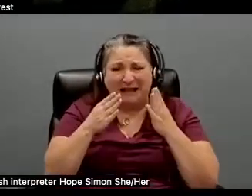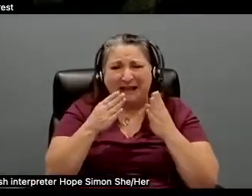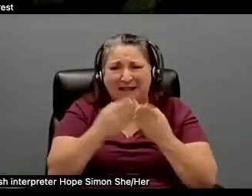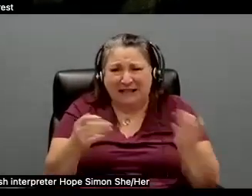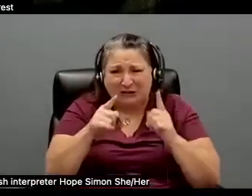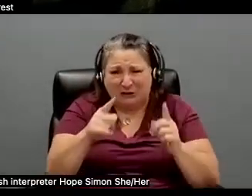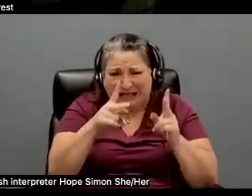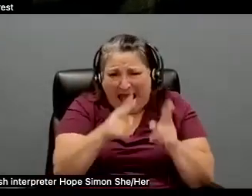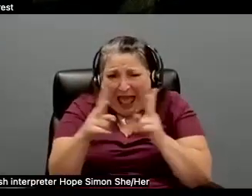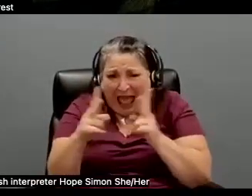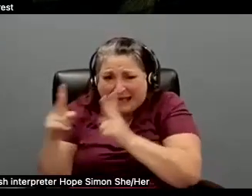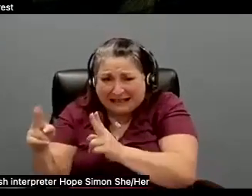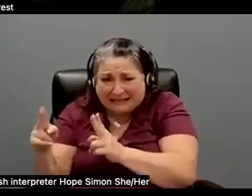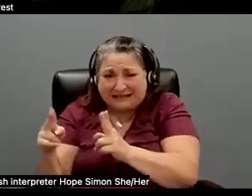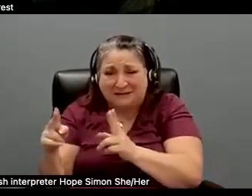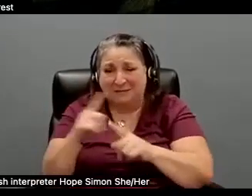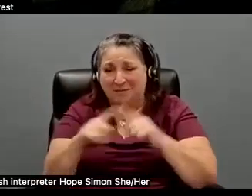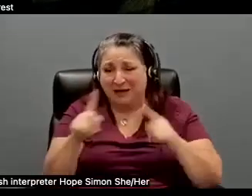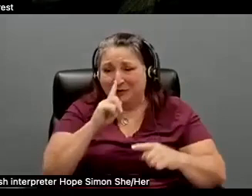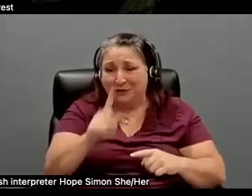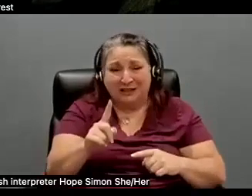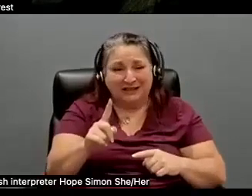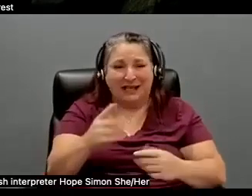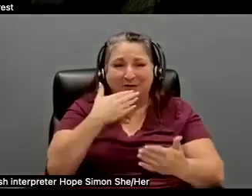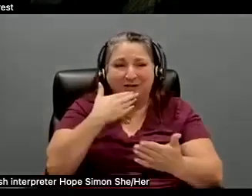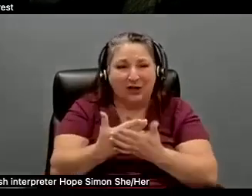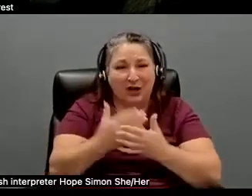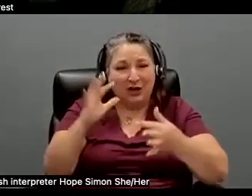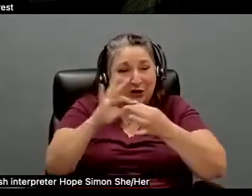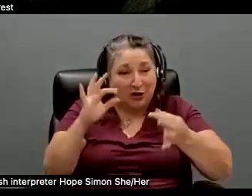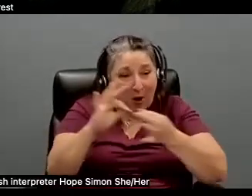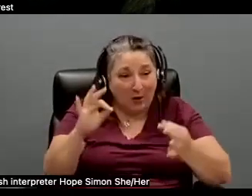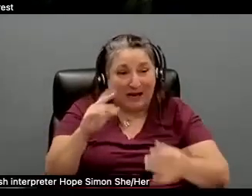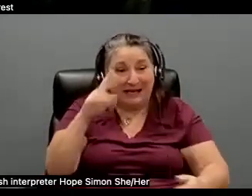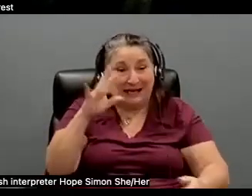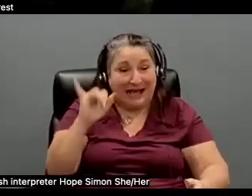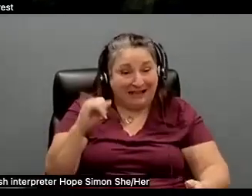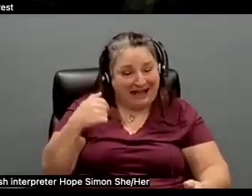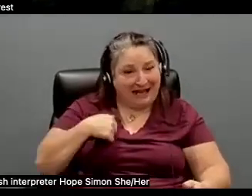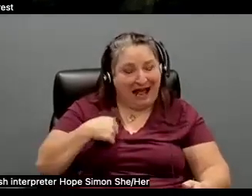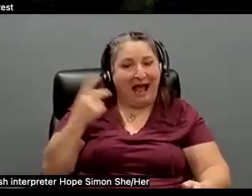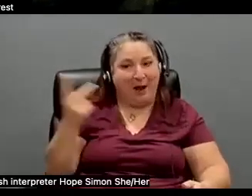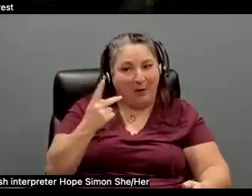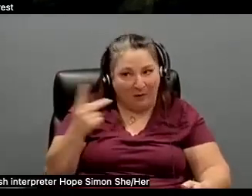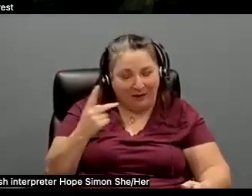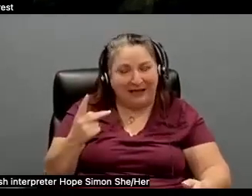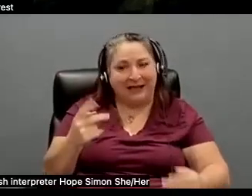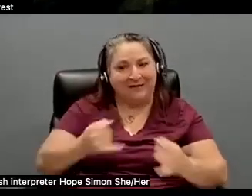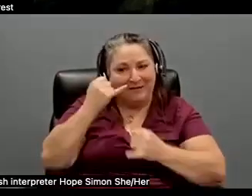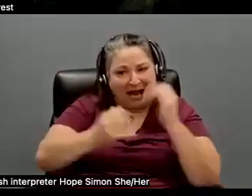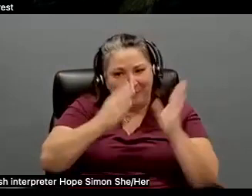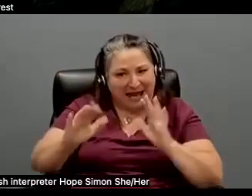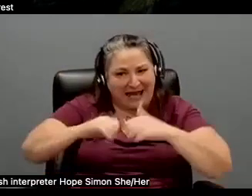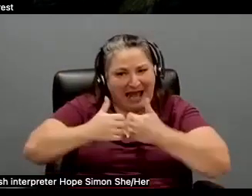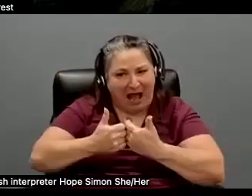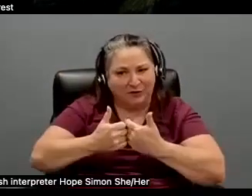but you know, that it was a, it was a really good note. was something that Kelly and I took to heart as we did sort of our final planning for how to do the film. And